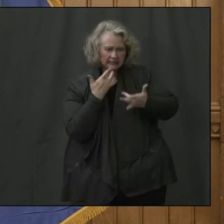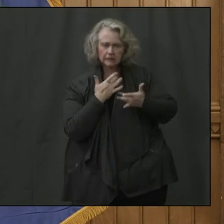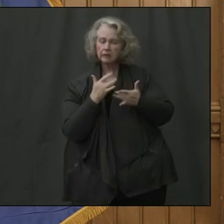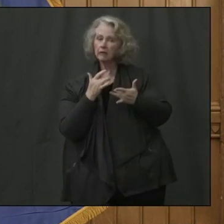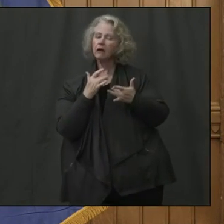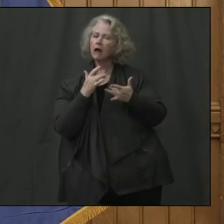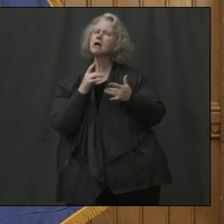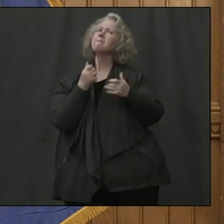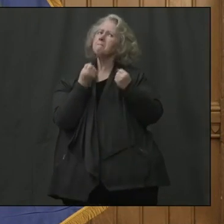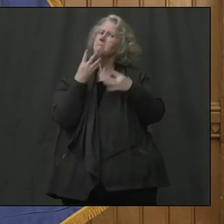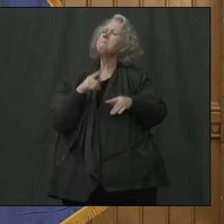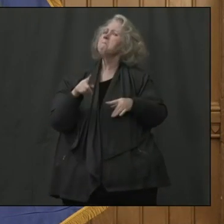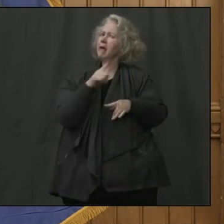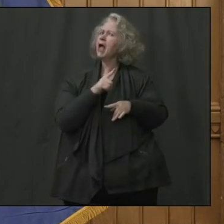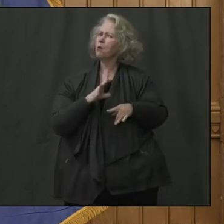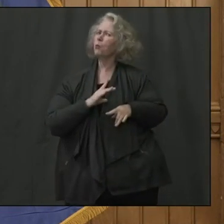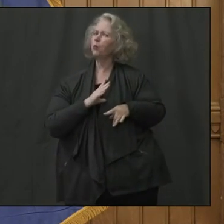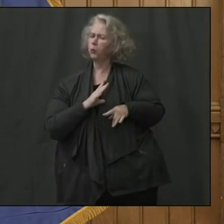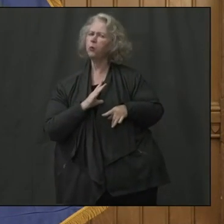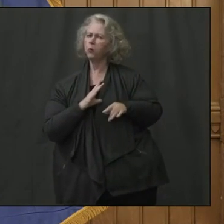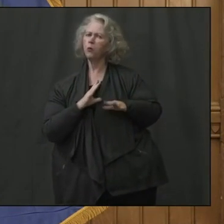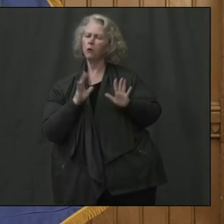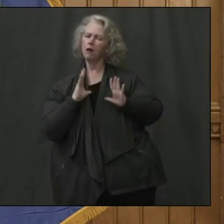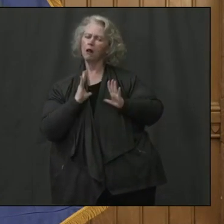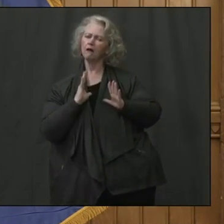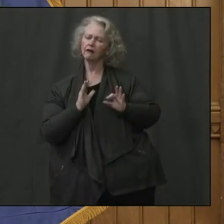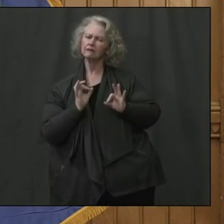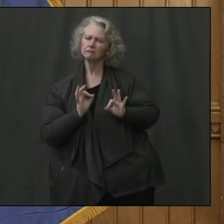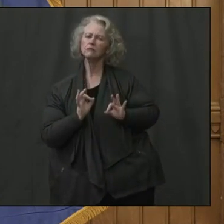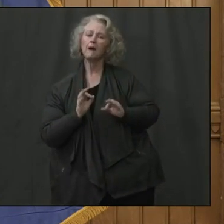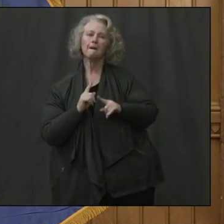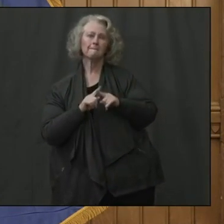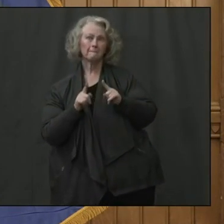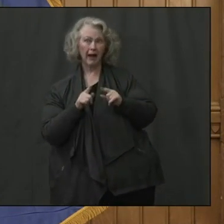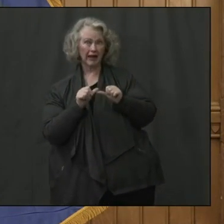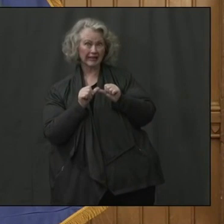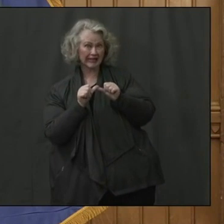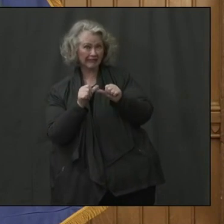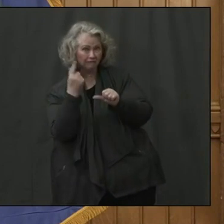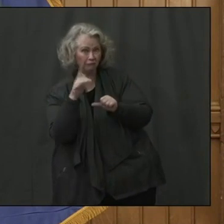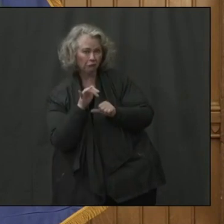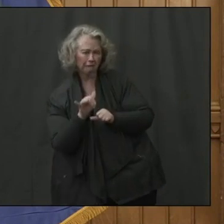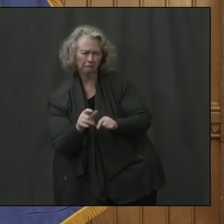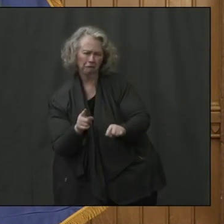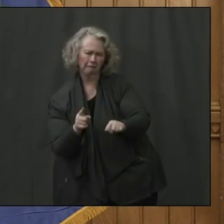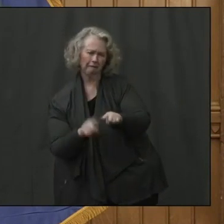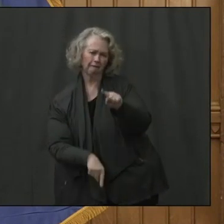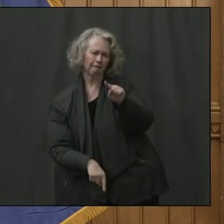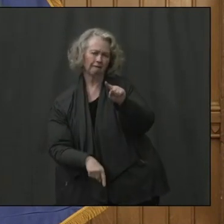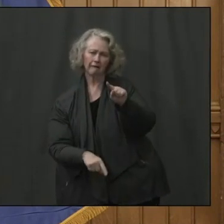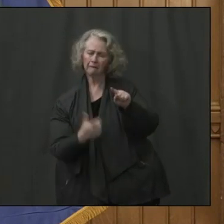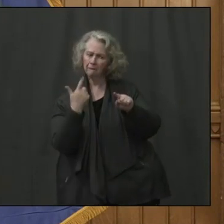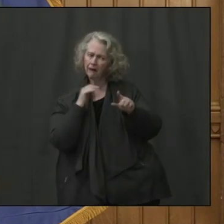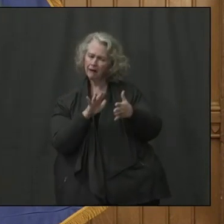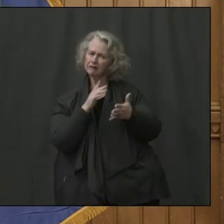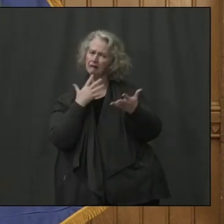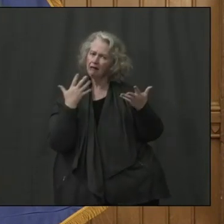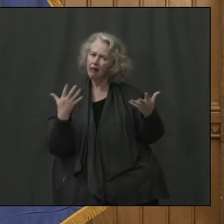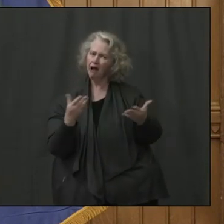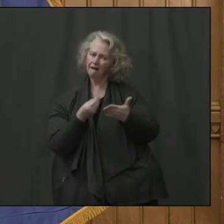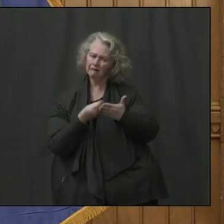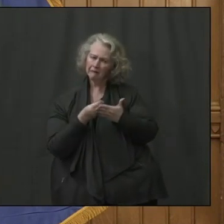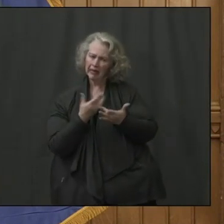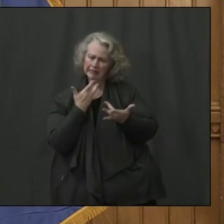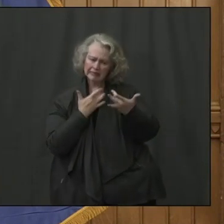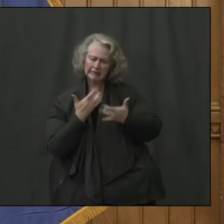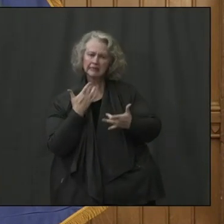very strong financial position, like the state of Connecticut. But this can't go on forever, given the cash flow losses. There is